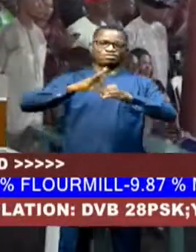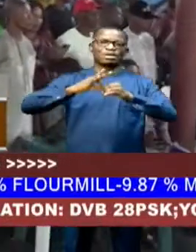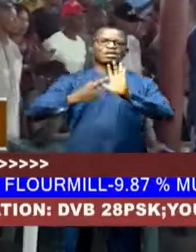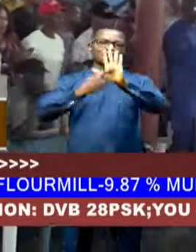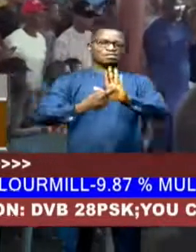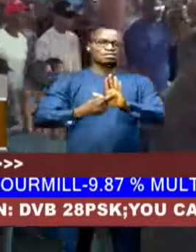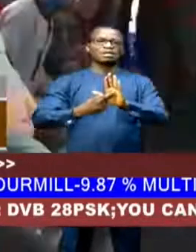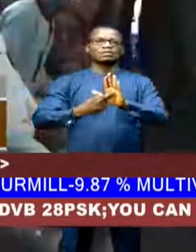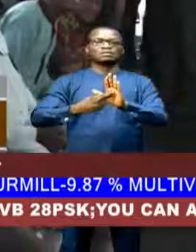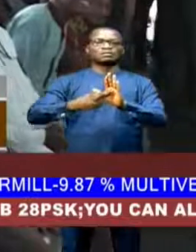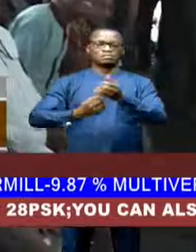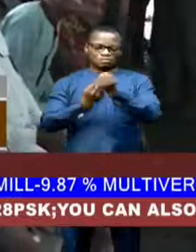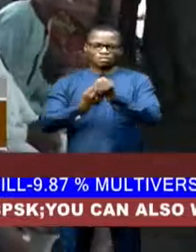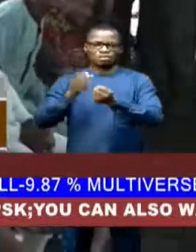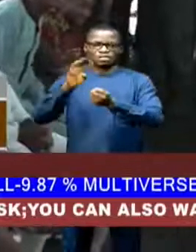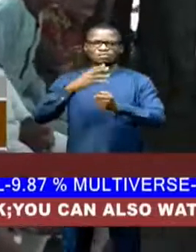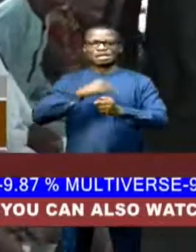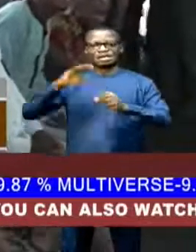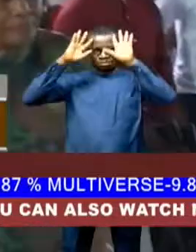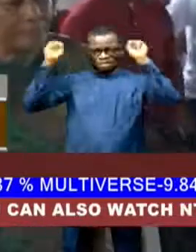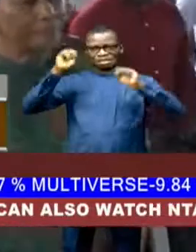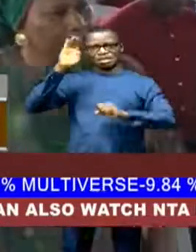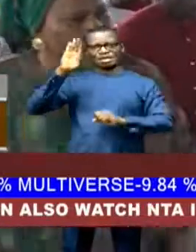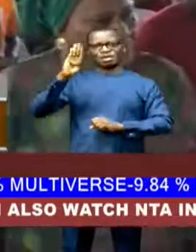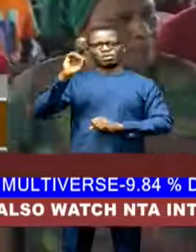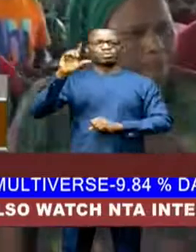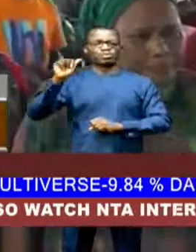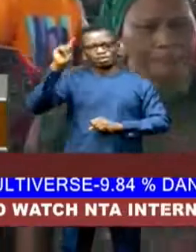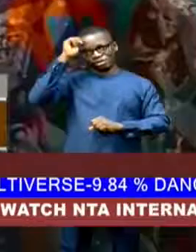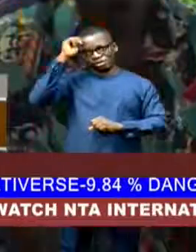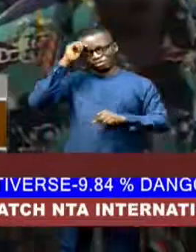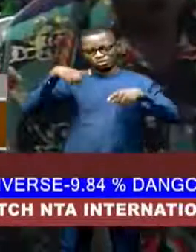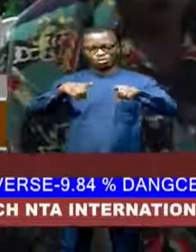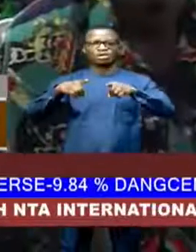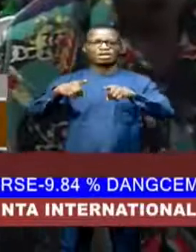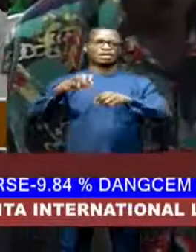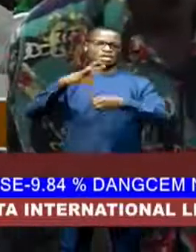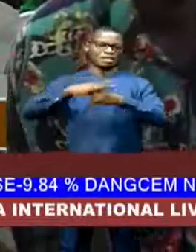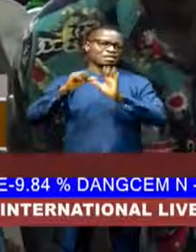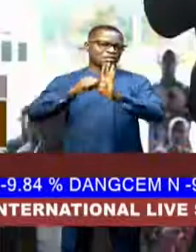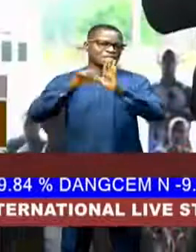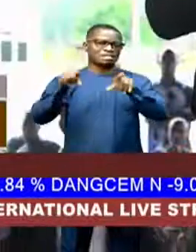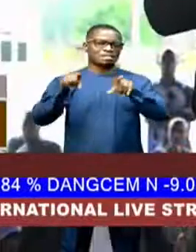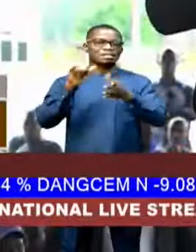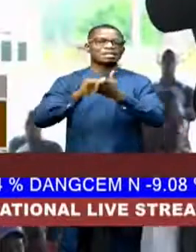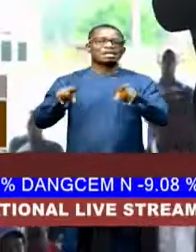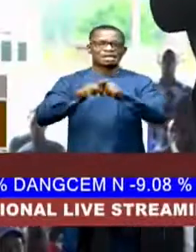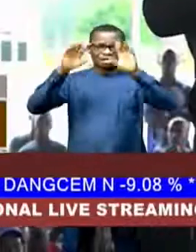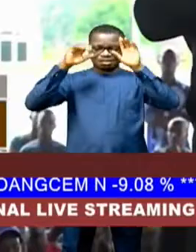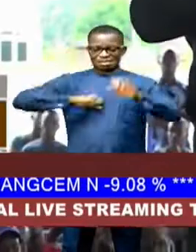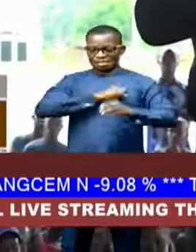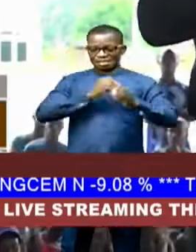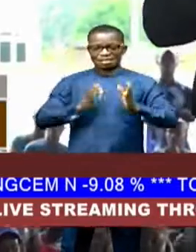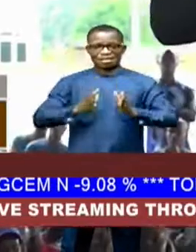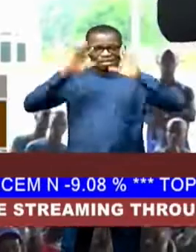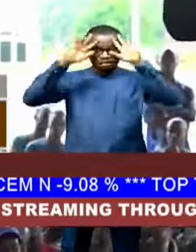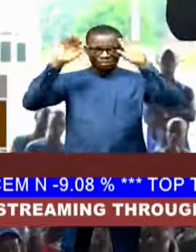Bola Ahmed Tinobu during and after the elections, emphasizing that as Senate President, he will bring so-called the state